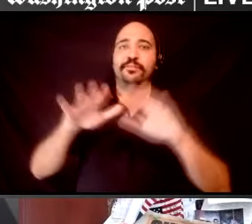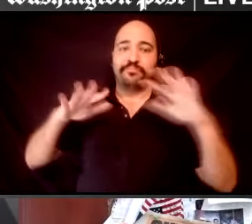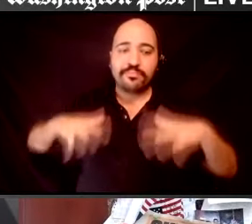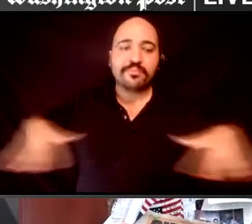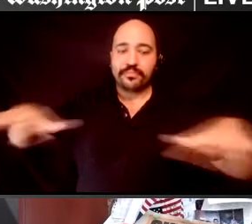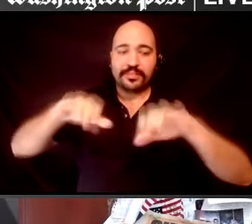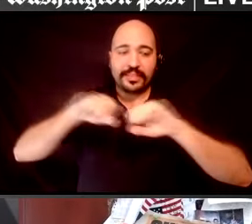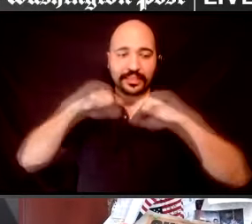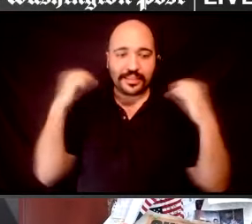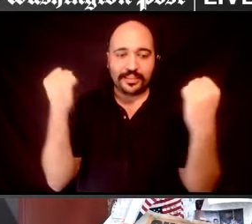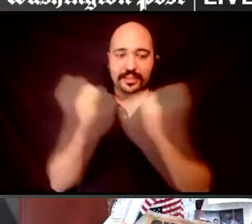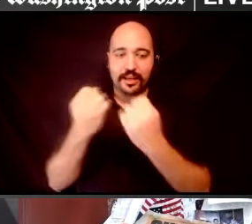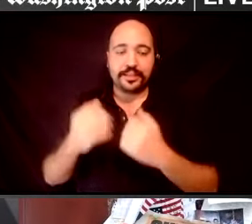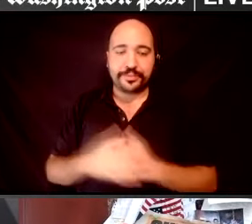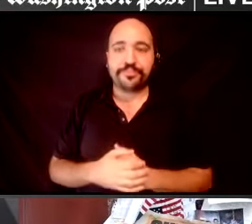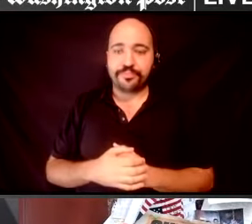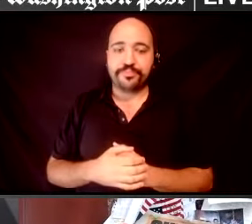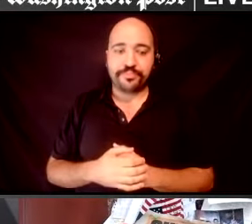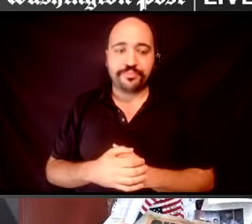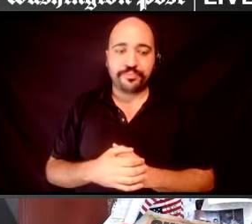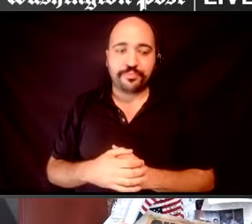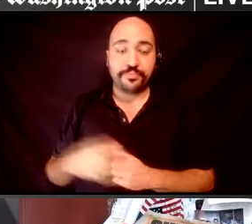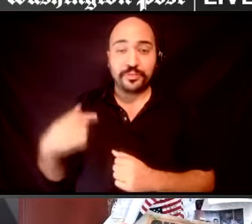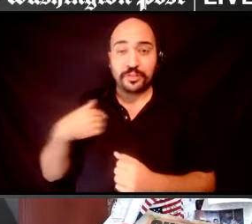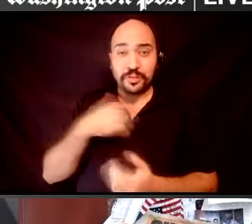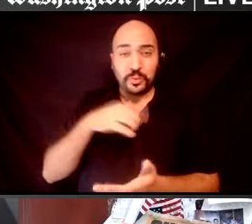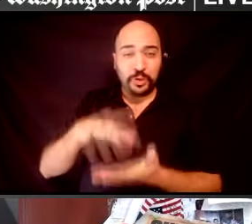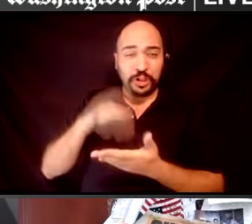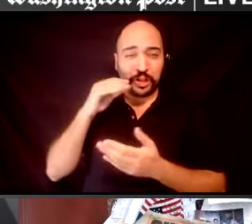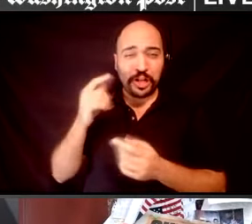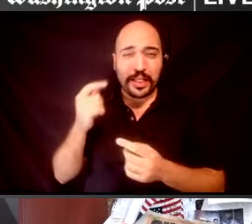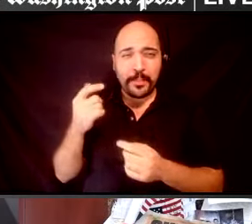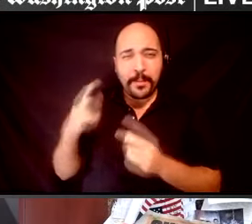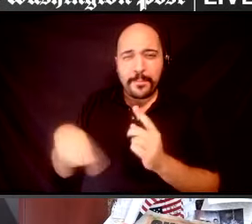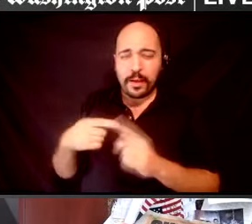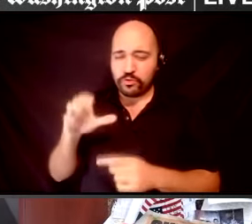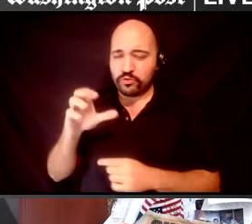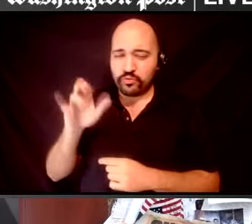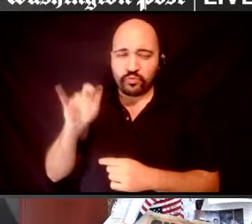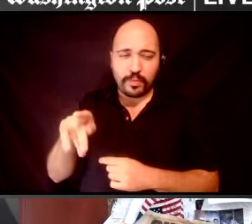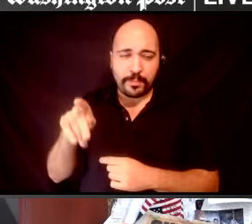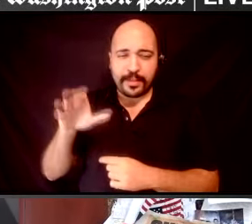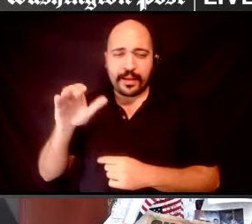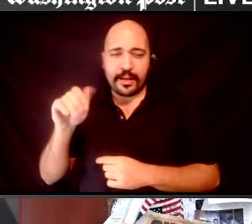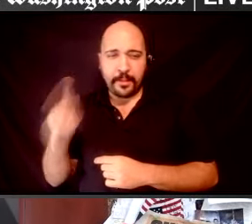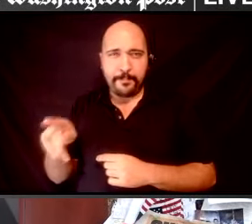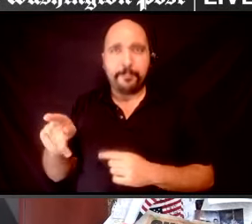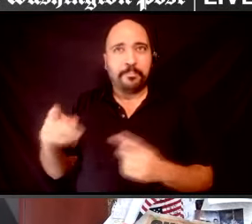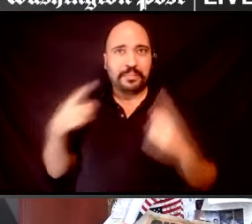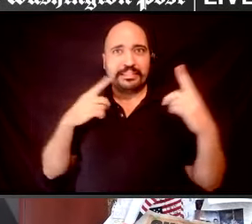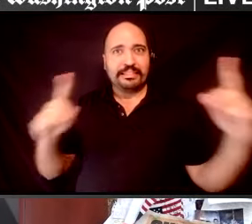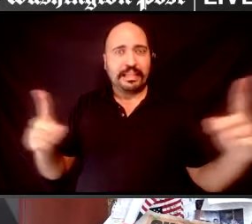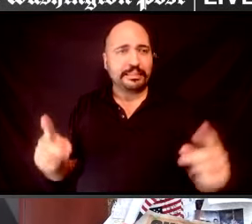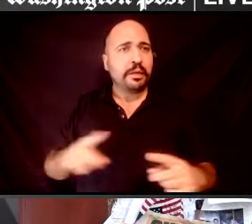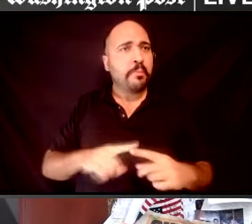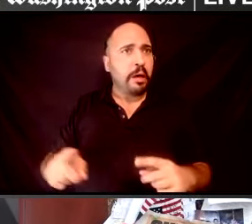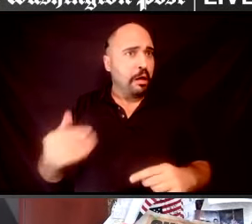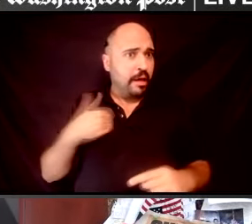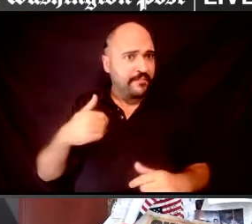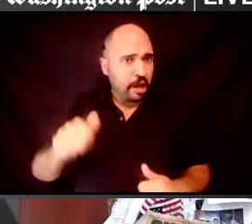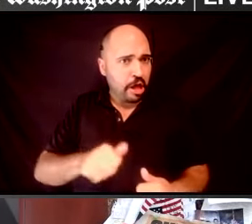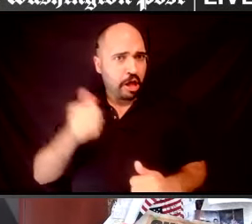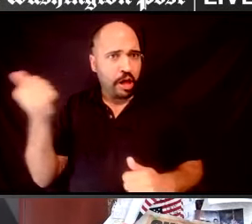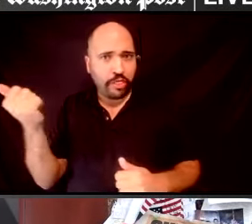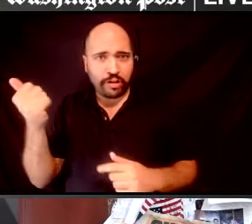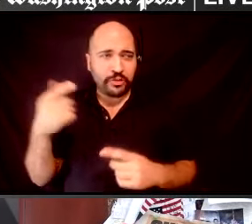So we learned a little bit more about Crip Camp earlier on from Andrea, but tell me, are there any other success stories out there in the media landscape